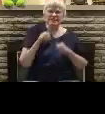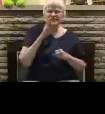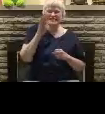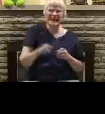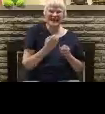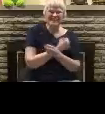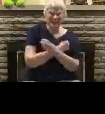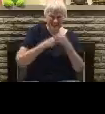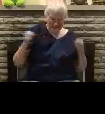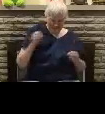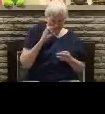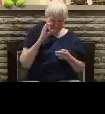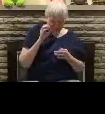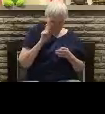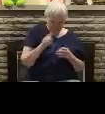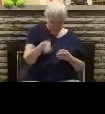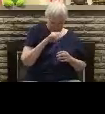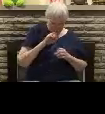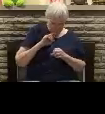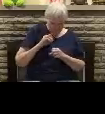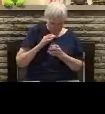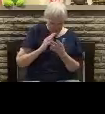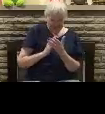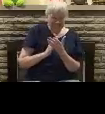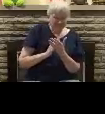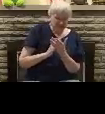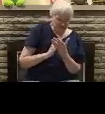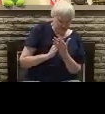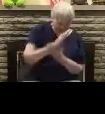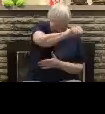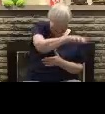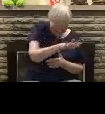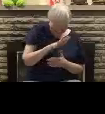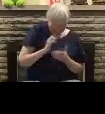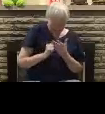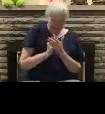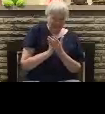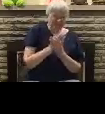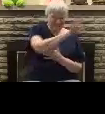morning if you reject the truth of the gospel and you embrace the culture of Sodom that's you.